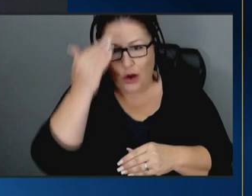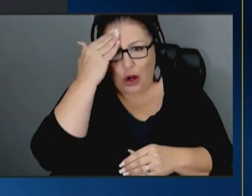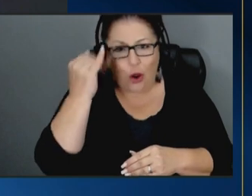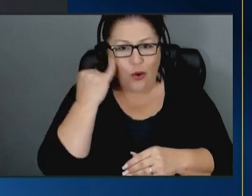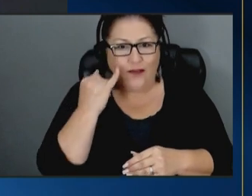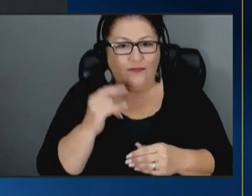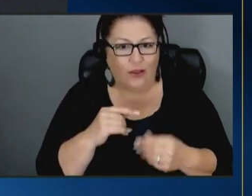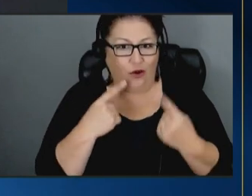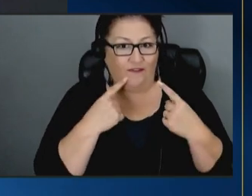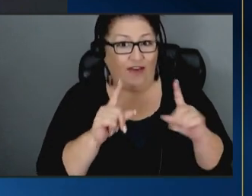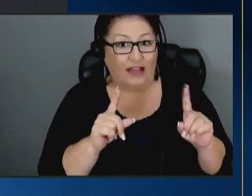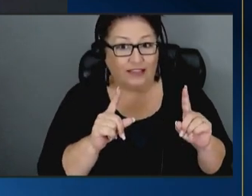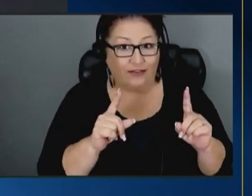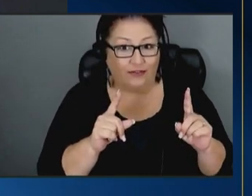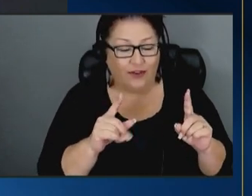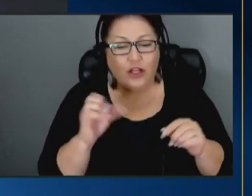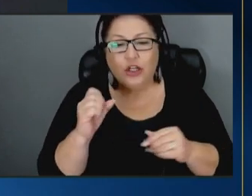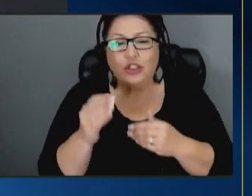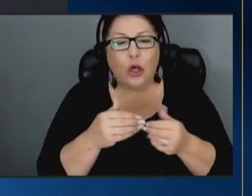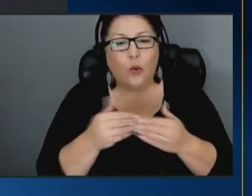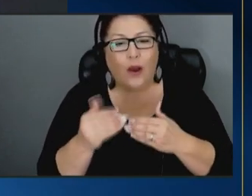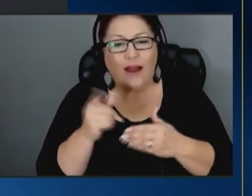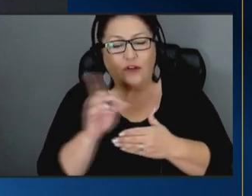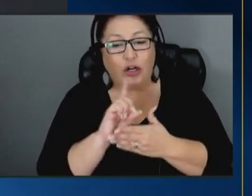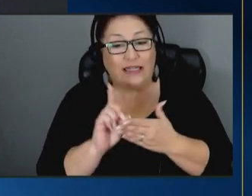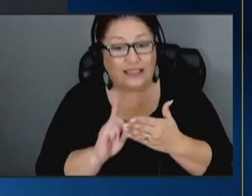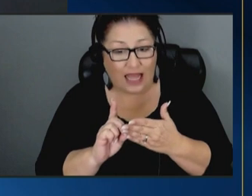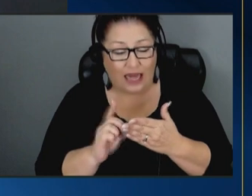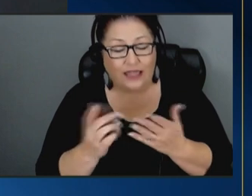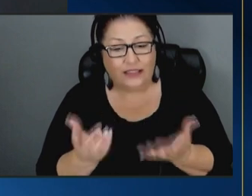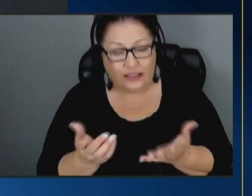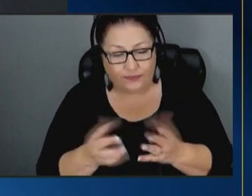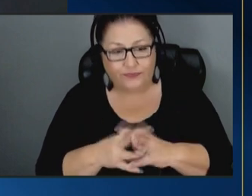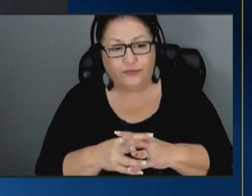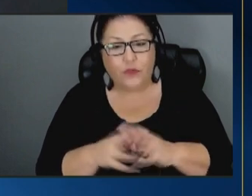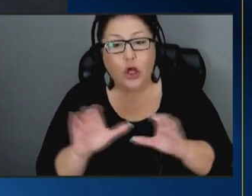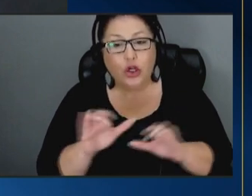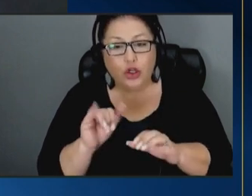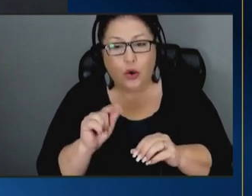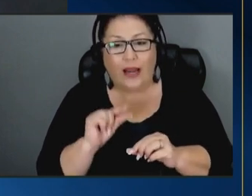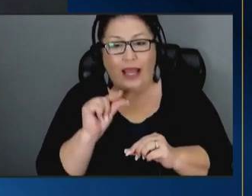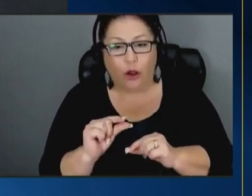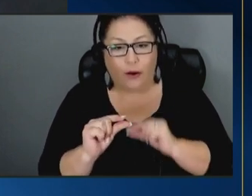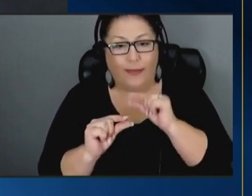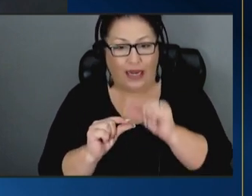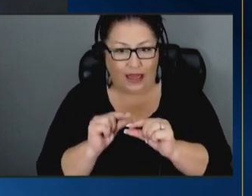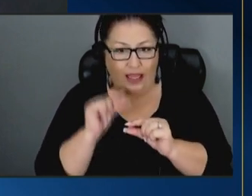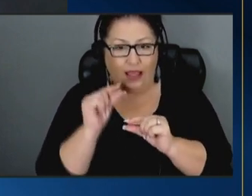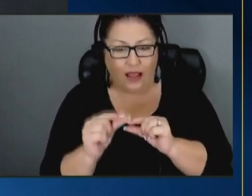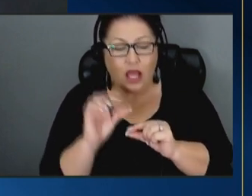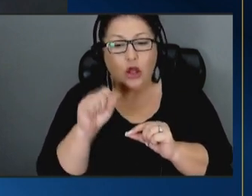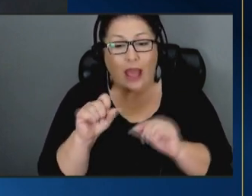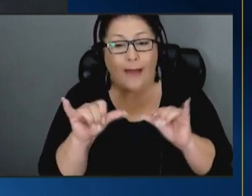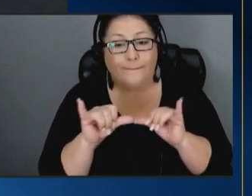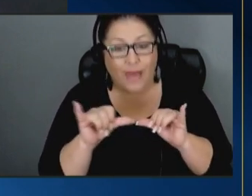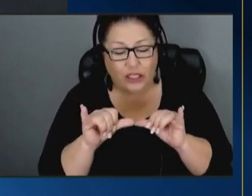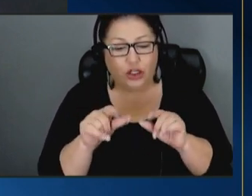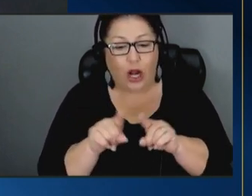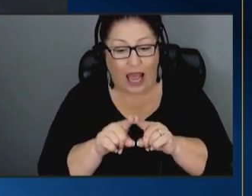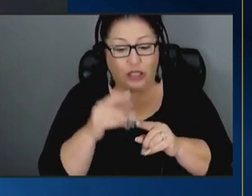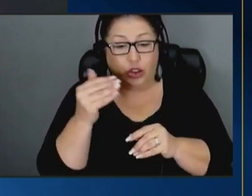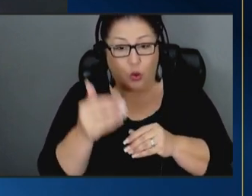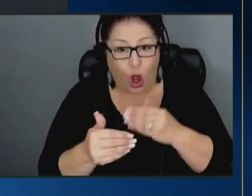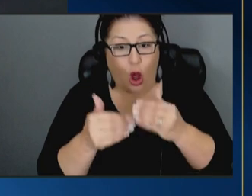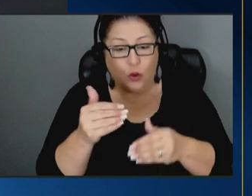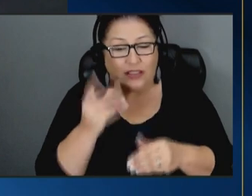and so whatever your design is do it incrementally so that you can measure as you go to see